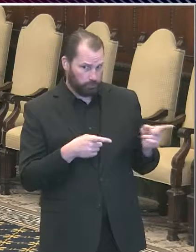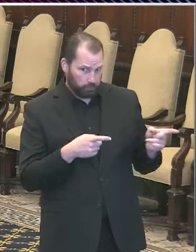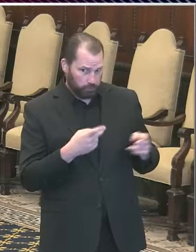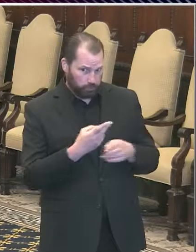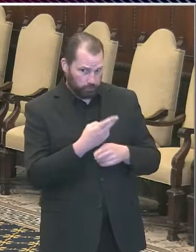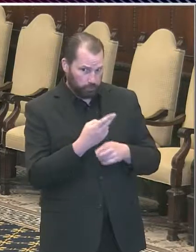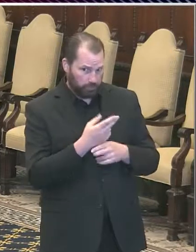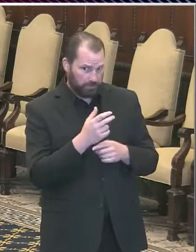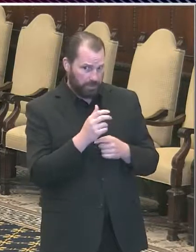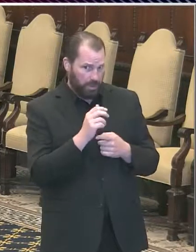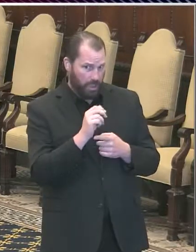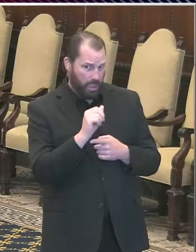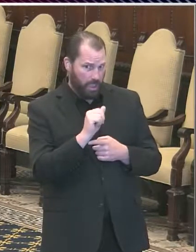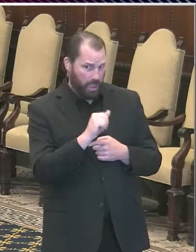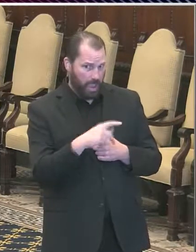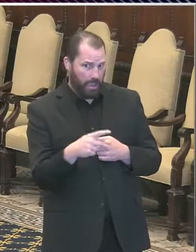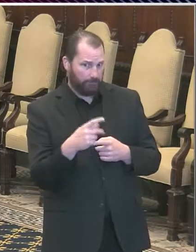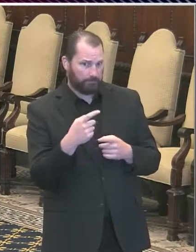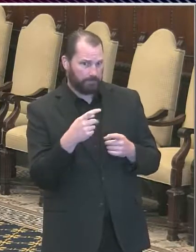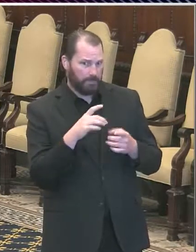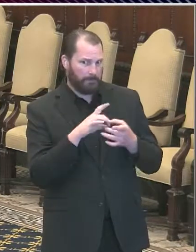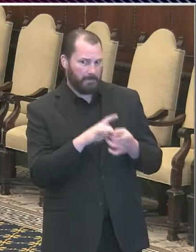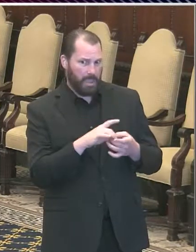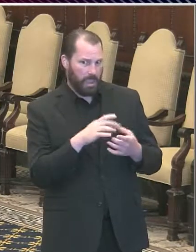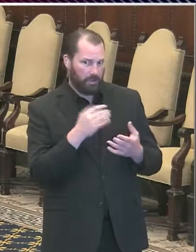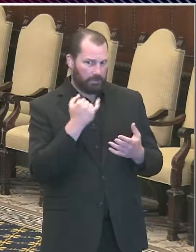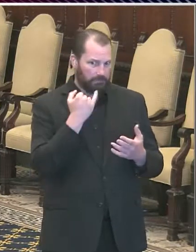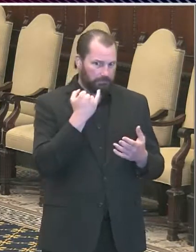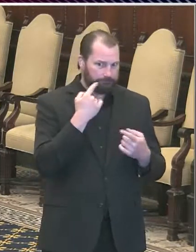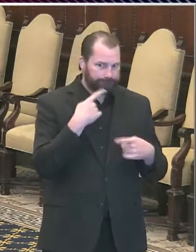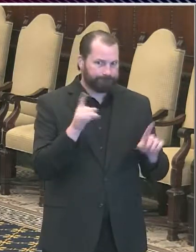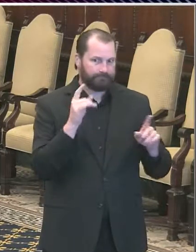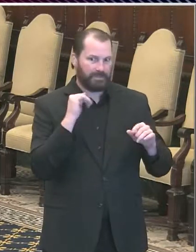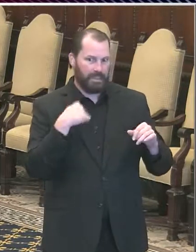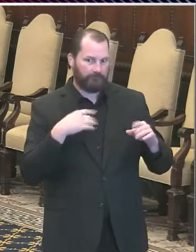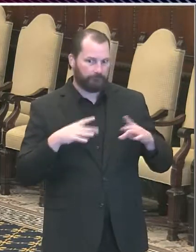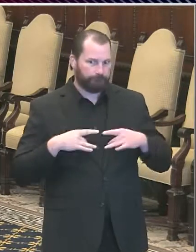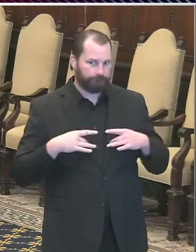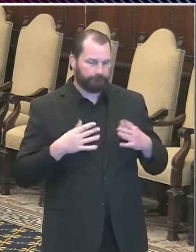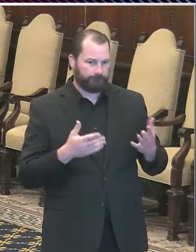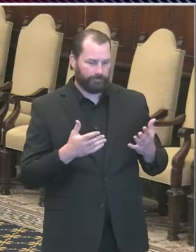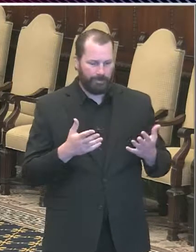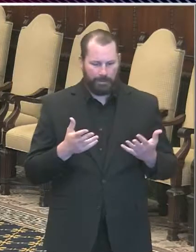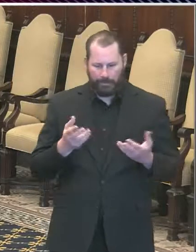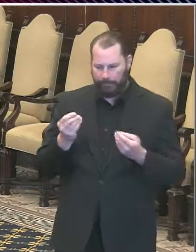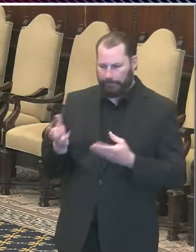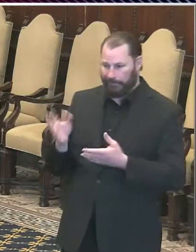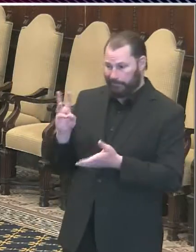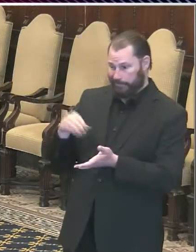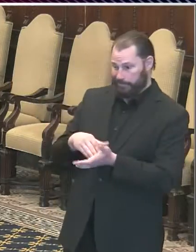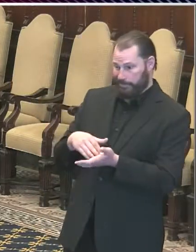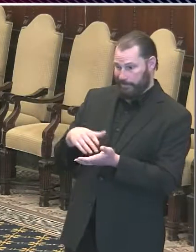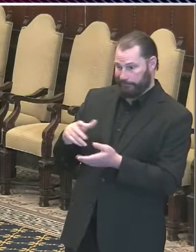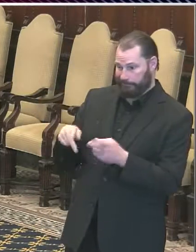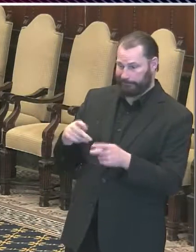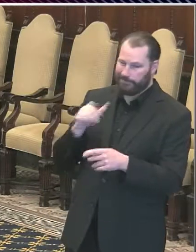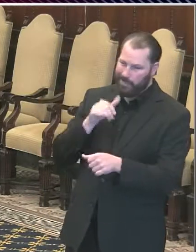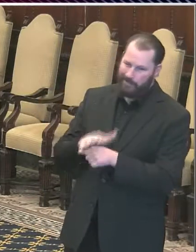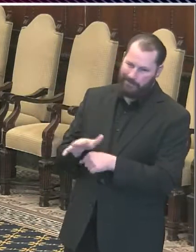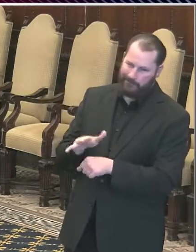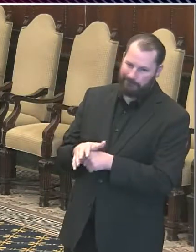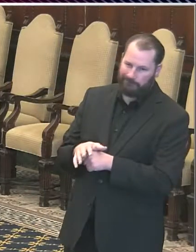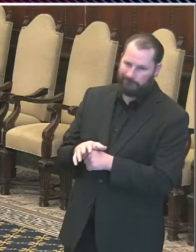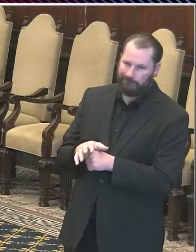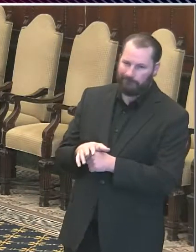that number would not be enough to us to have it be meaningful so I would want to know more about whether we could get it to a big enough